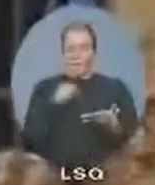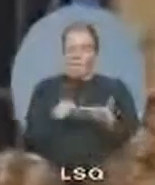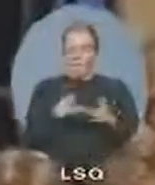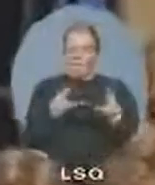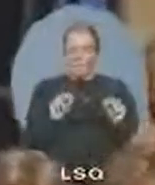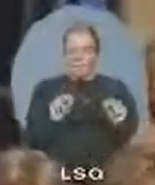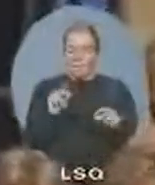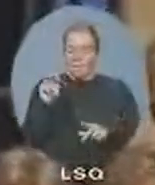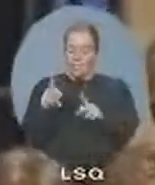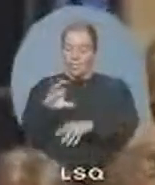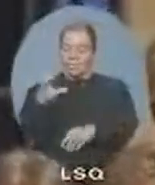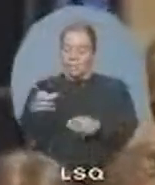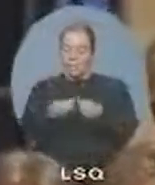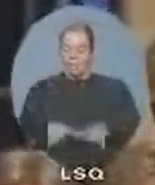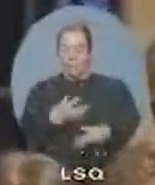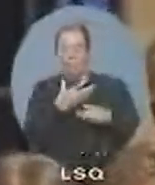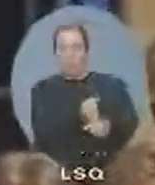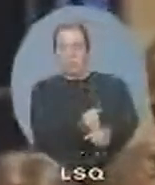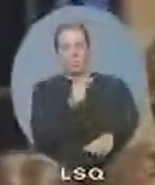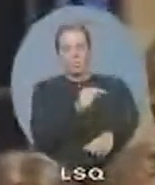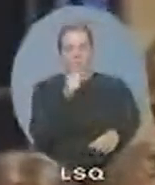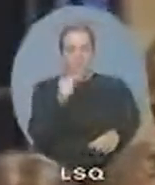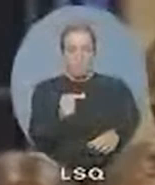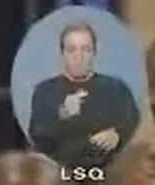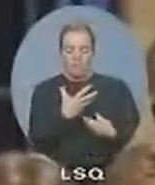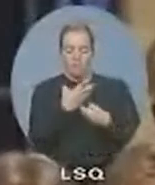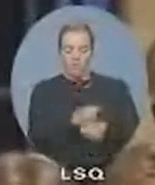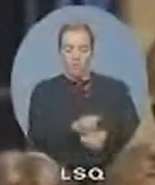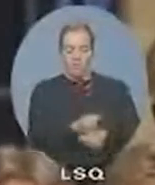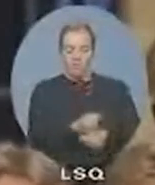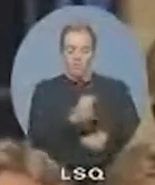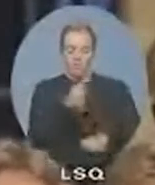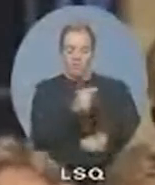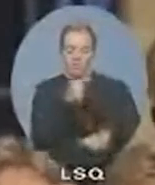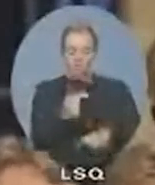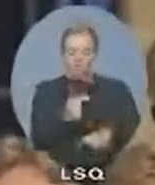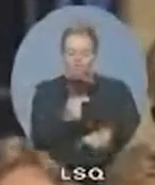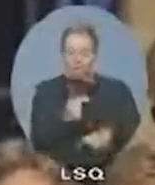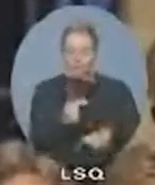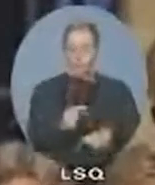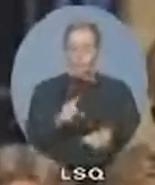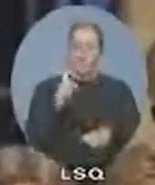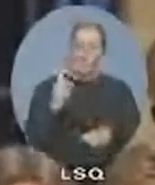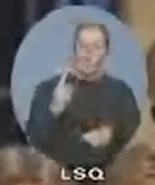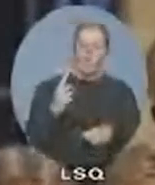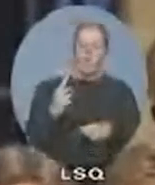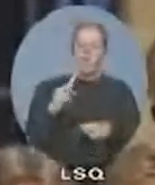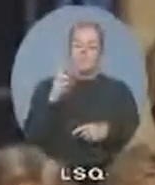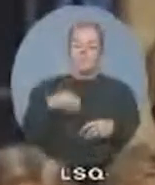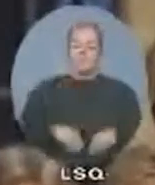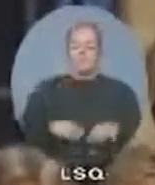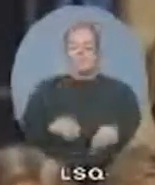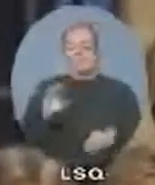government, not just one government, not just one Conservative Prime Minister, but back and forth from side to side,